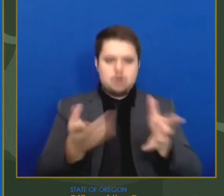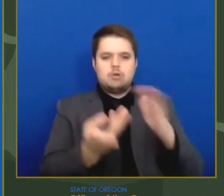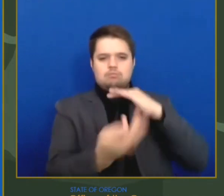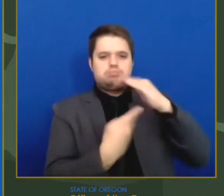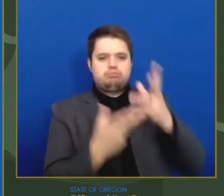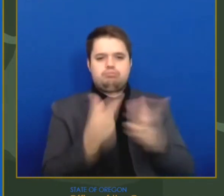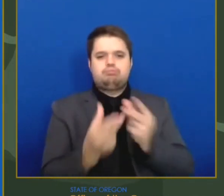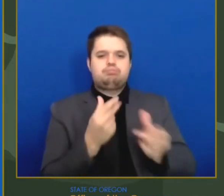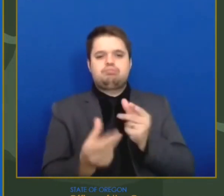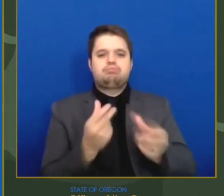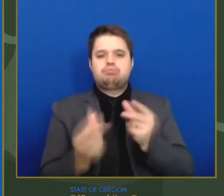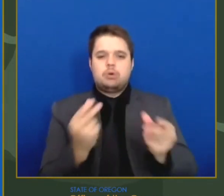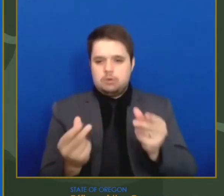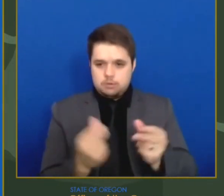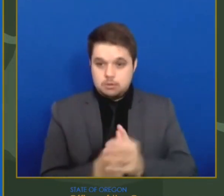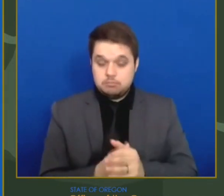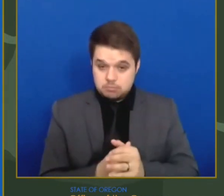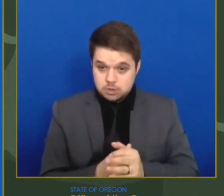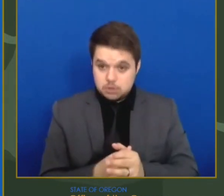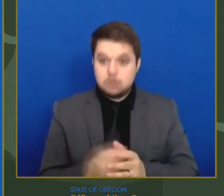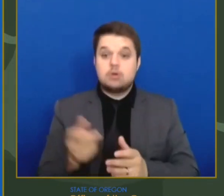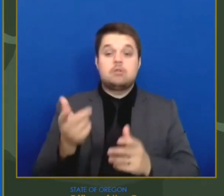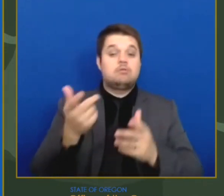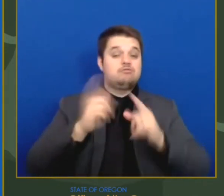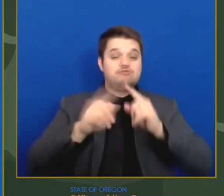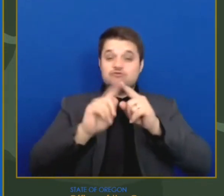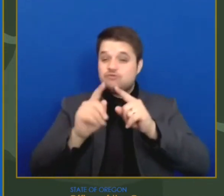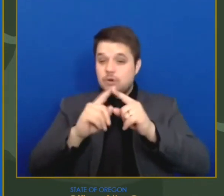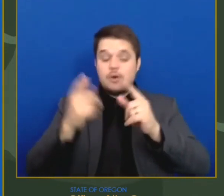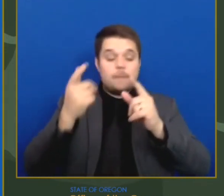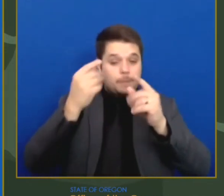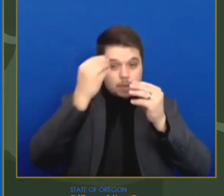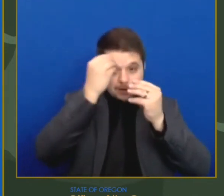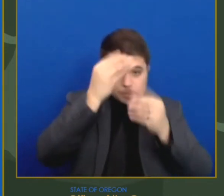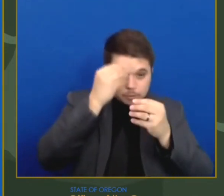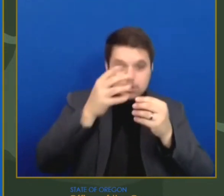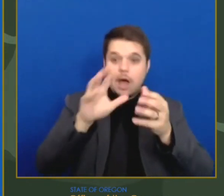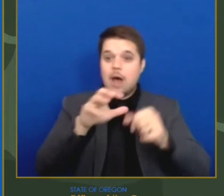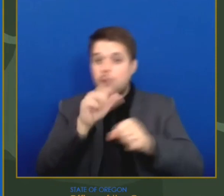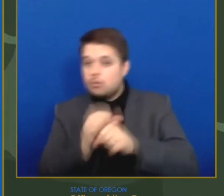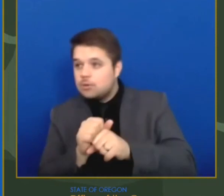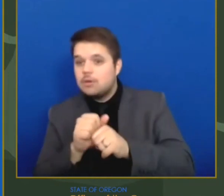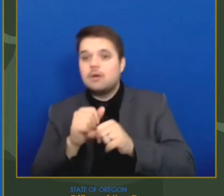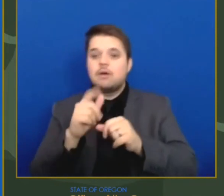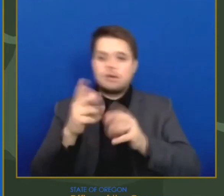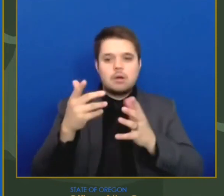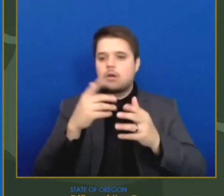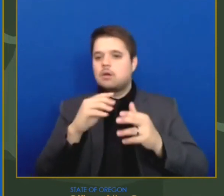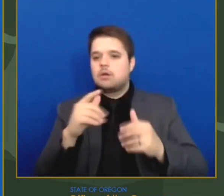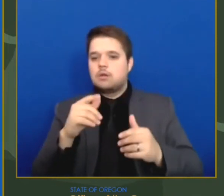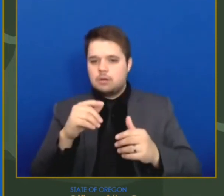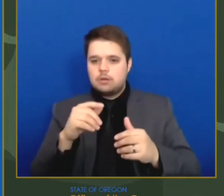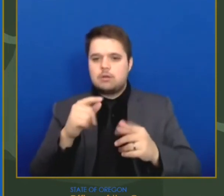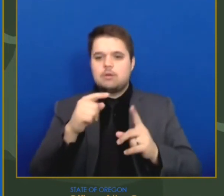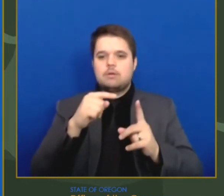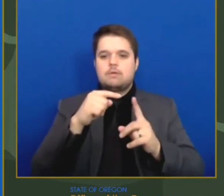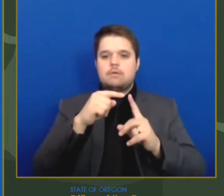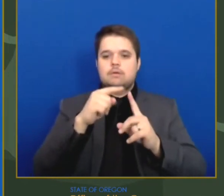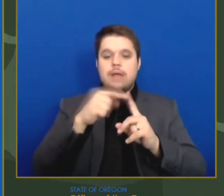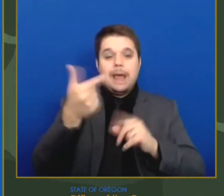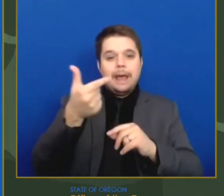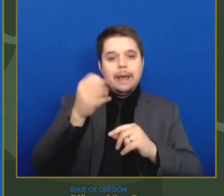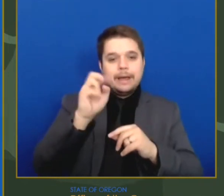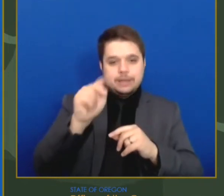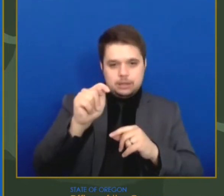about vaccination efforts in your area, go to the Get Vaccinated Oregon tool and register. Seniors in the Portland metro